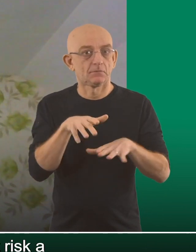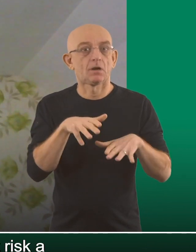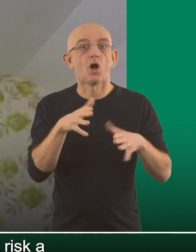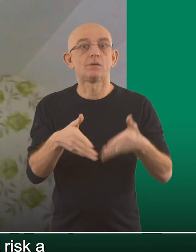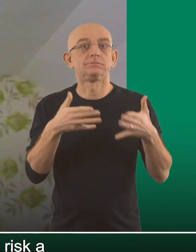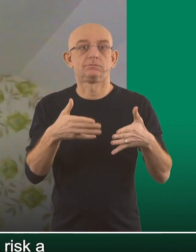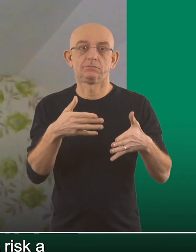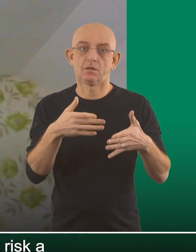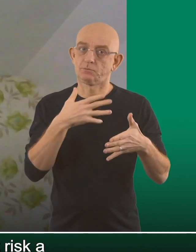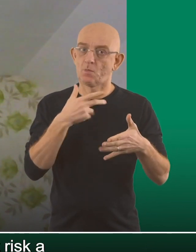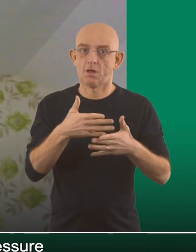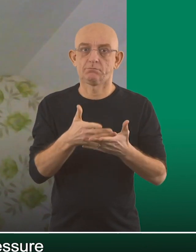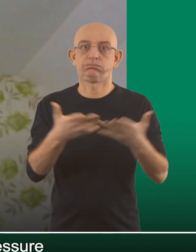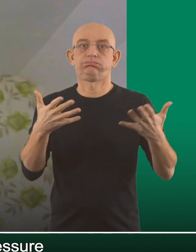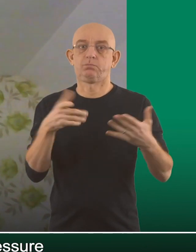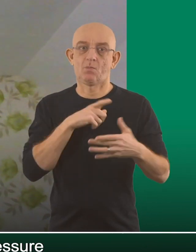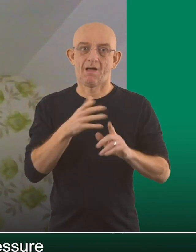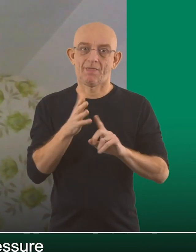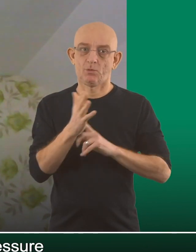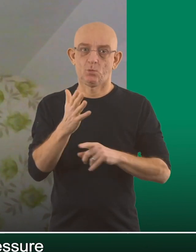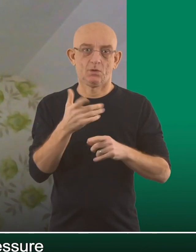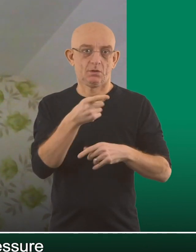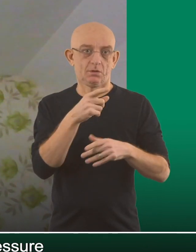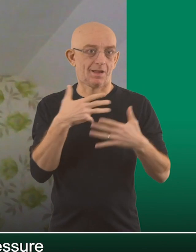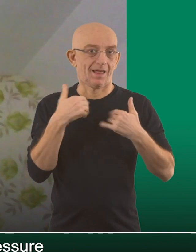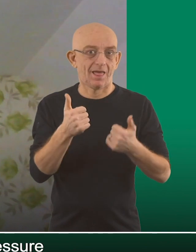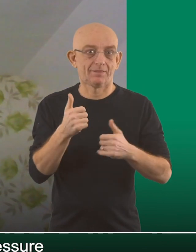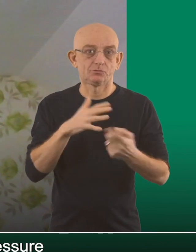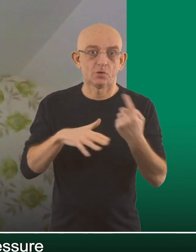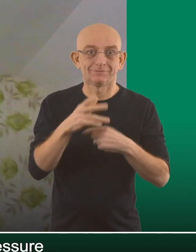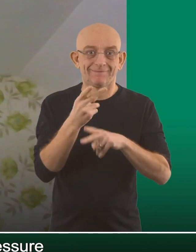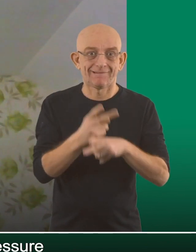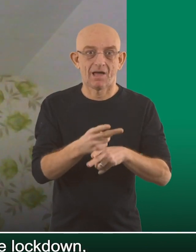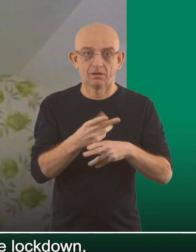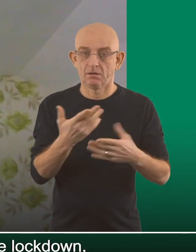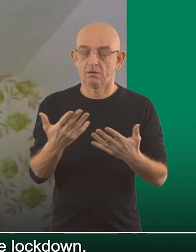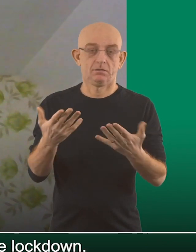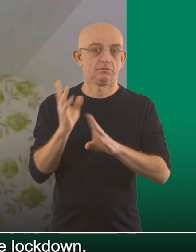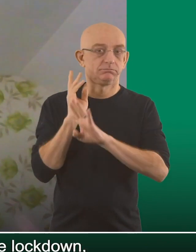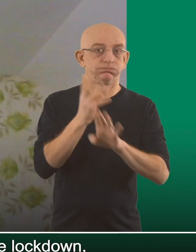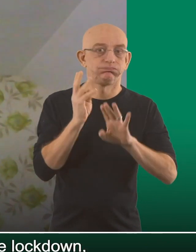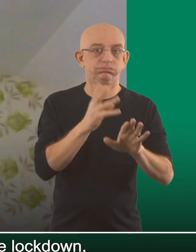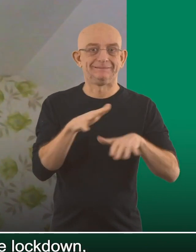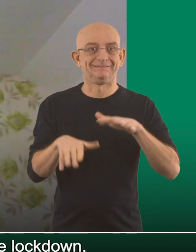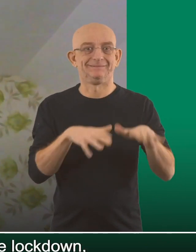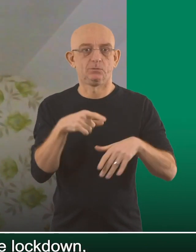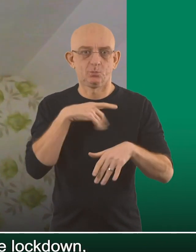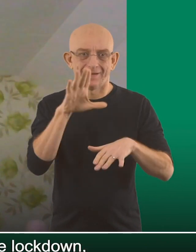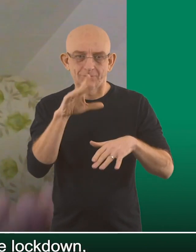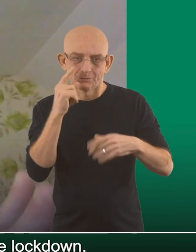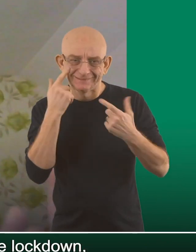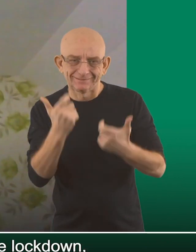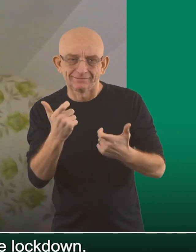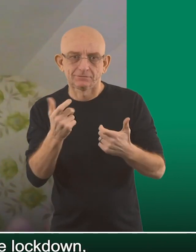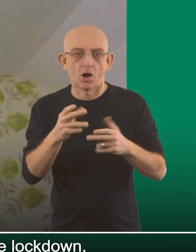don't risk a surge in hospitalizations that would put unsustainable pressure on the health and social care system. Each time we unpick